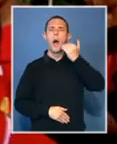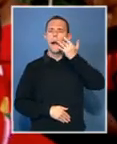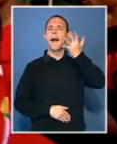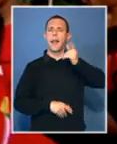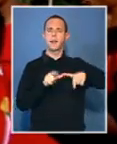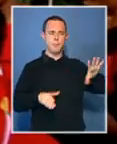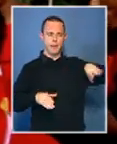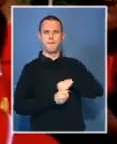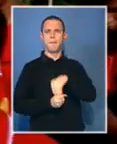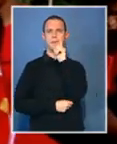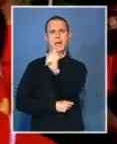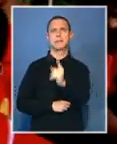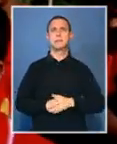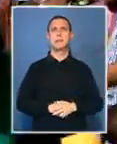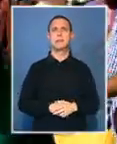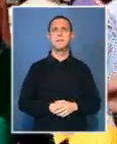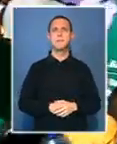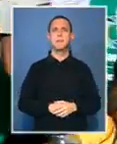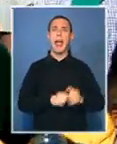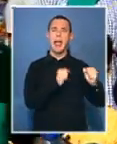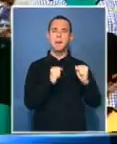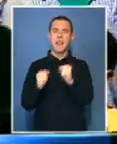a new racism.